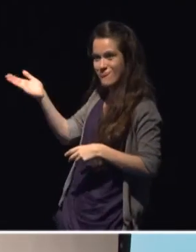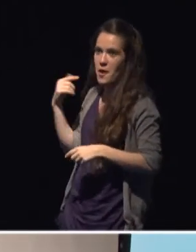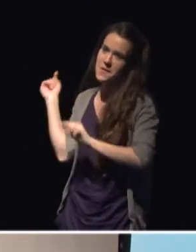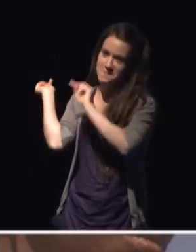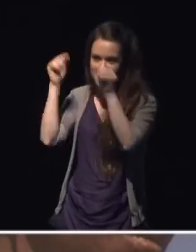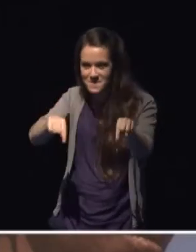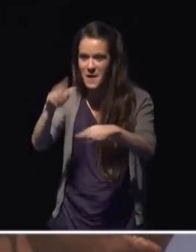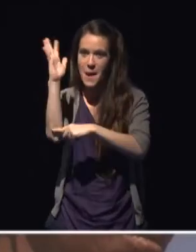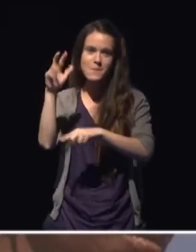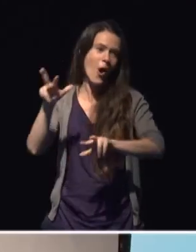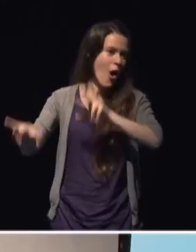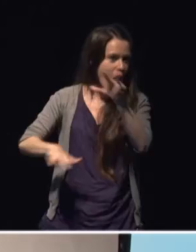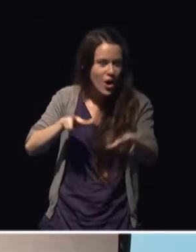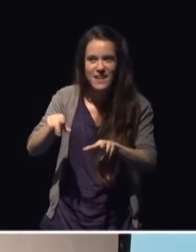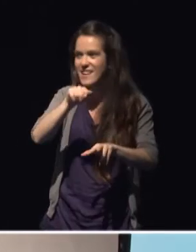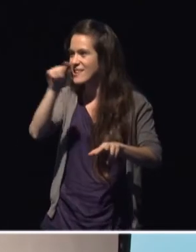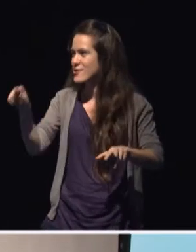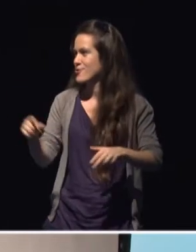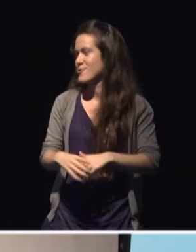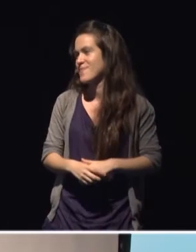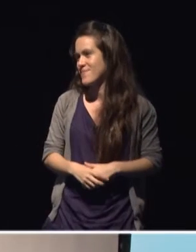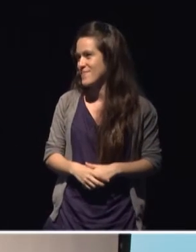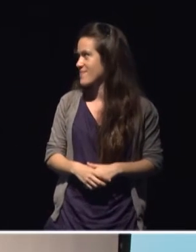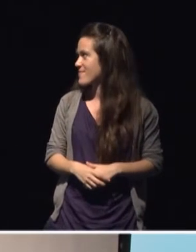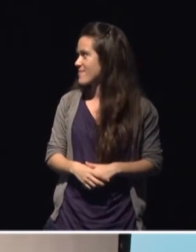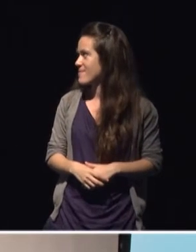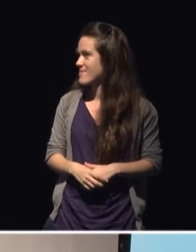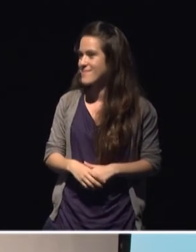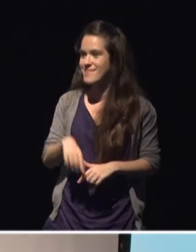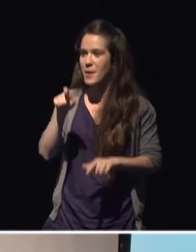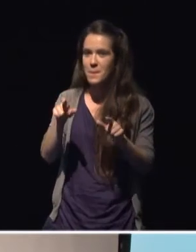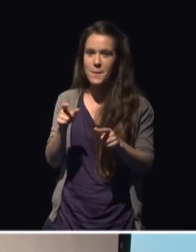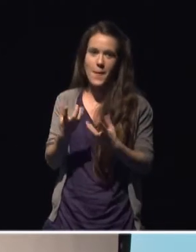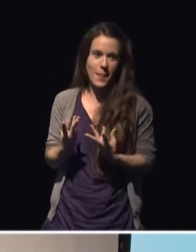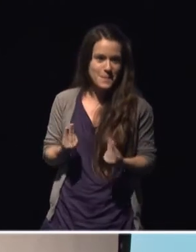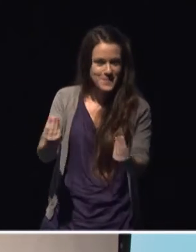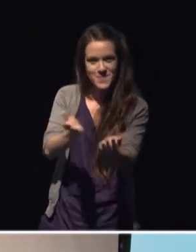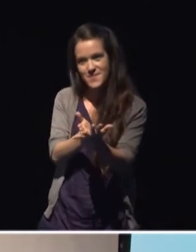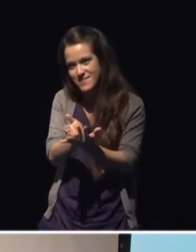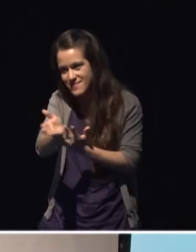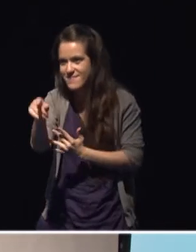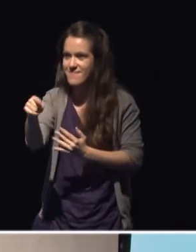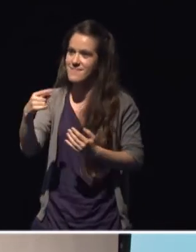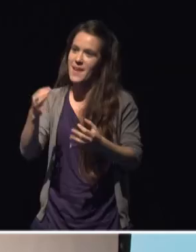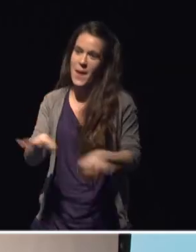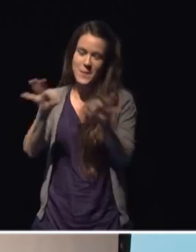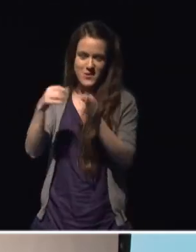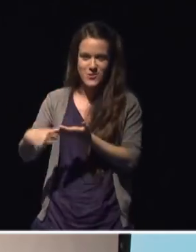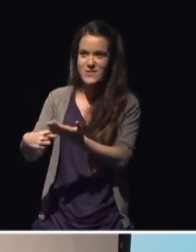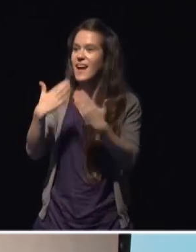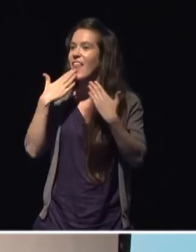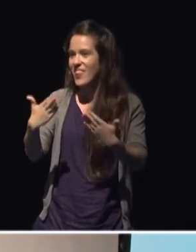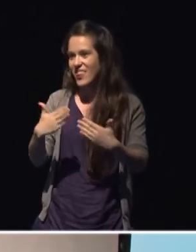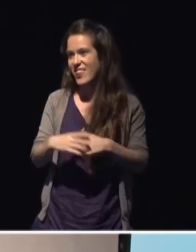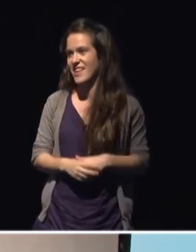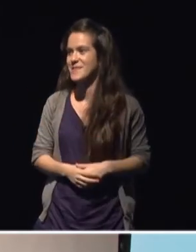coming and thanks to the organizers those who have helped in the the facilitation of of this very important discussion thank you and have